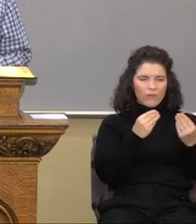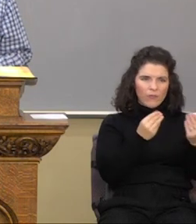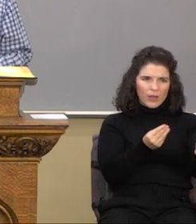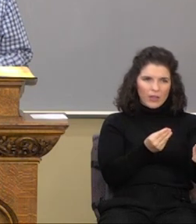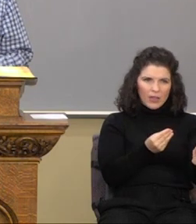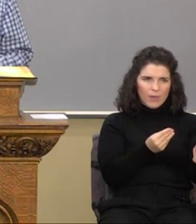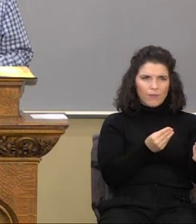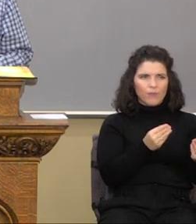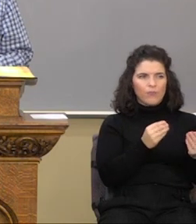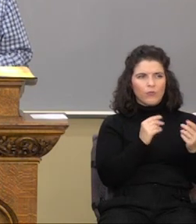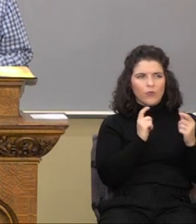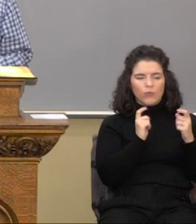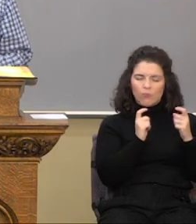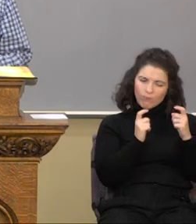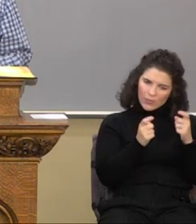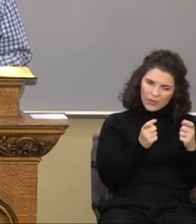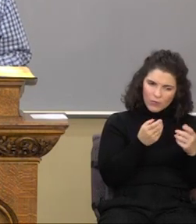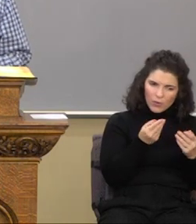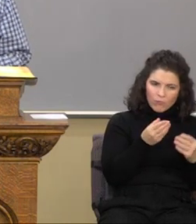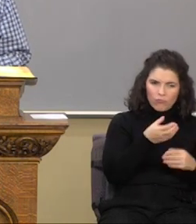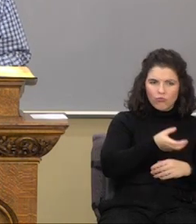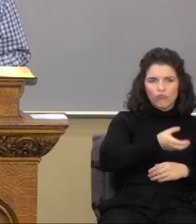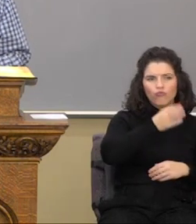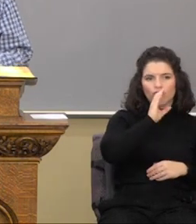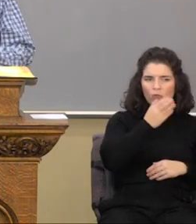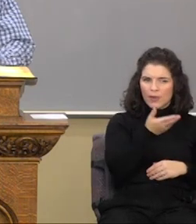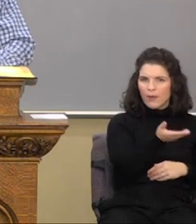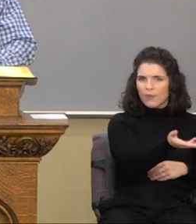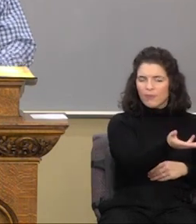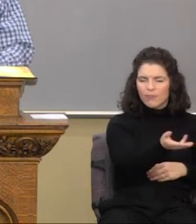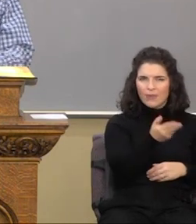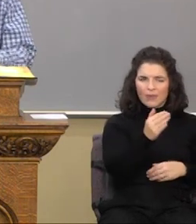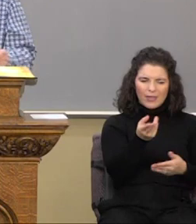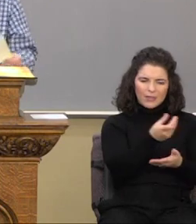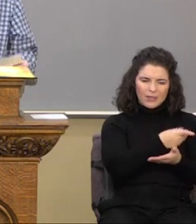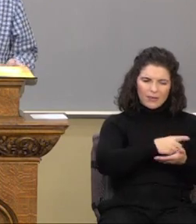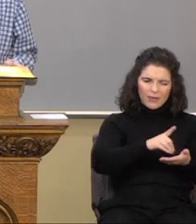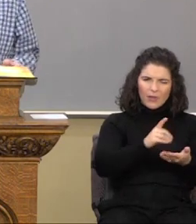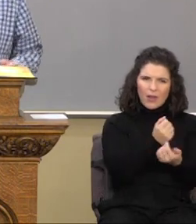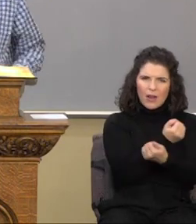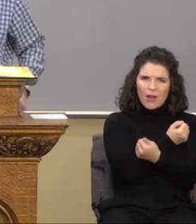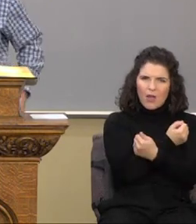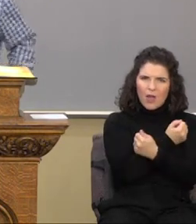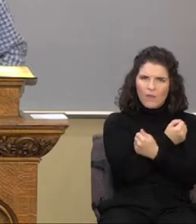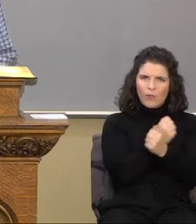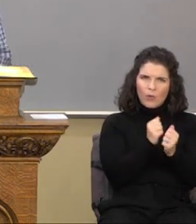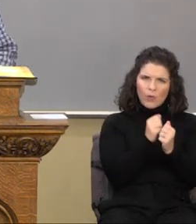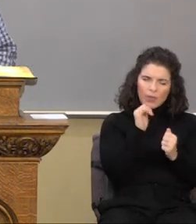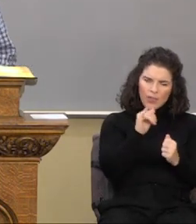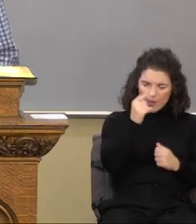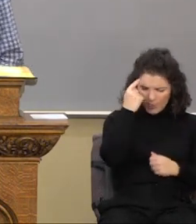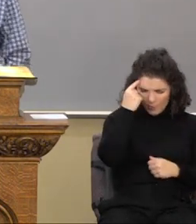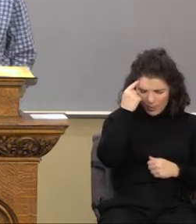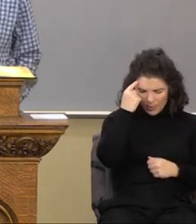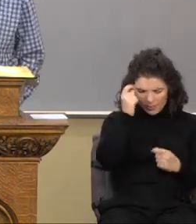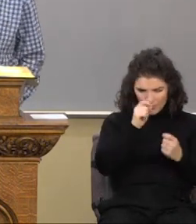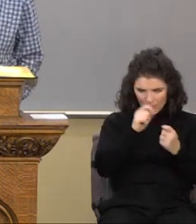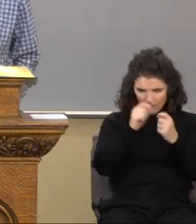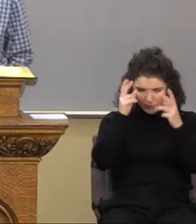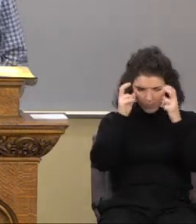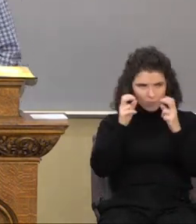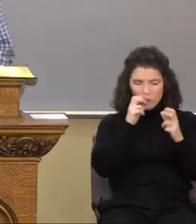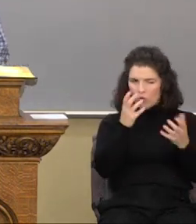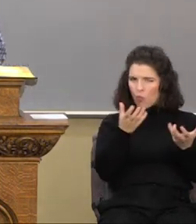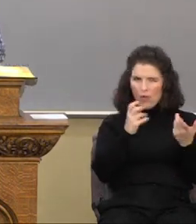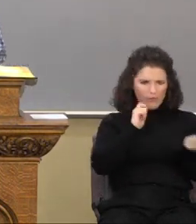drink. That's what divine love does, OK? So with that in mind, the specific evil Paul's talking about is don't seek